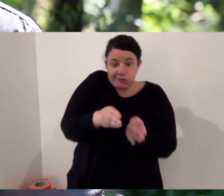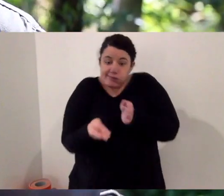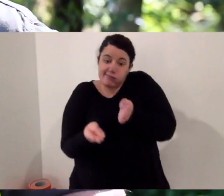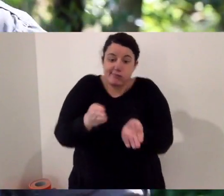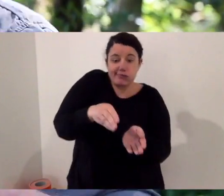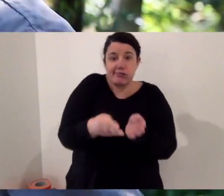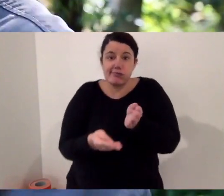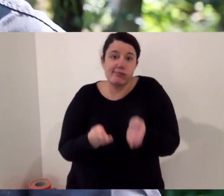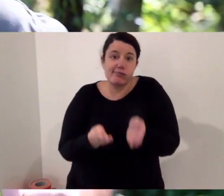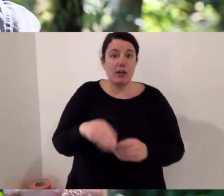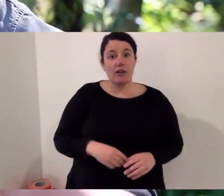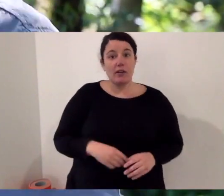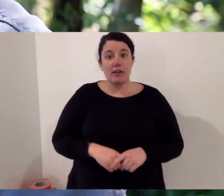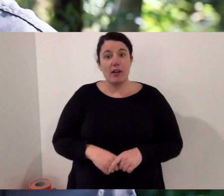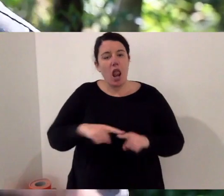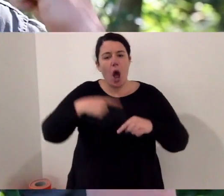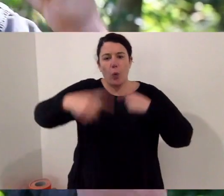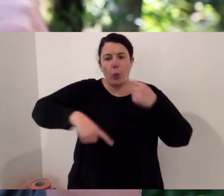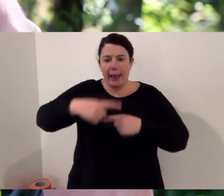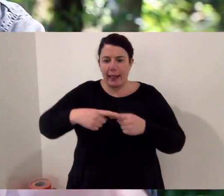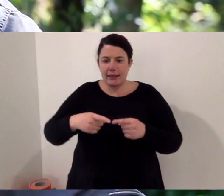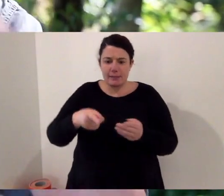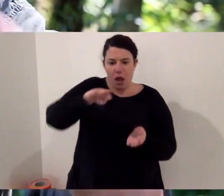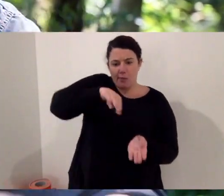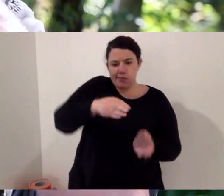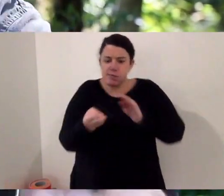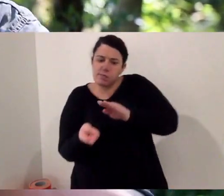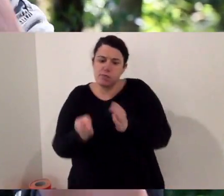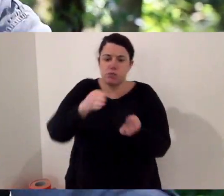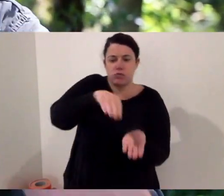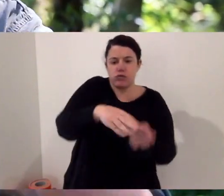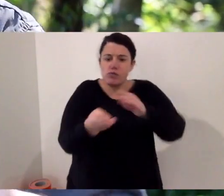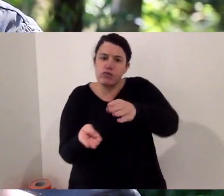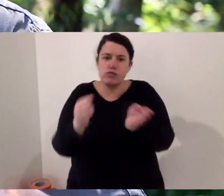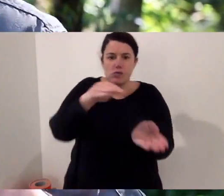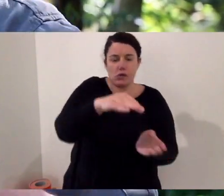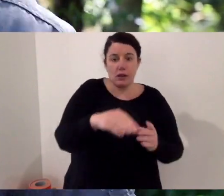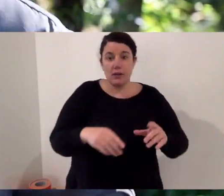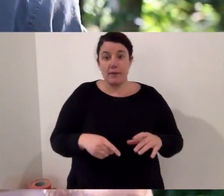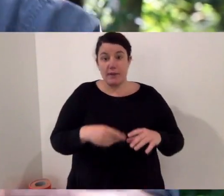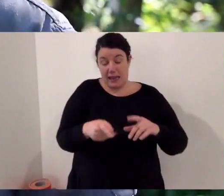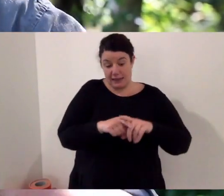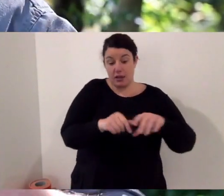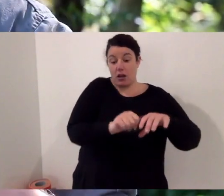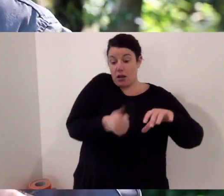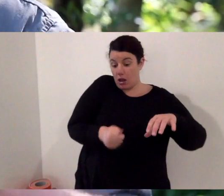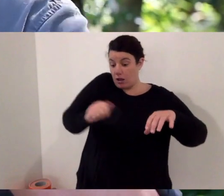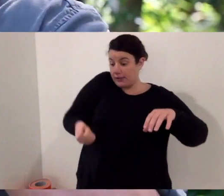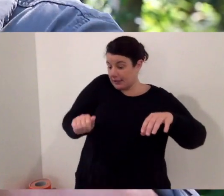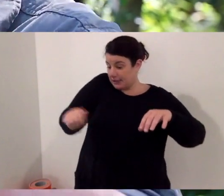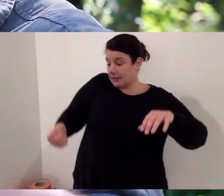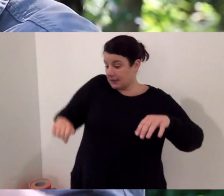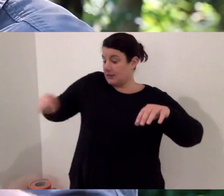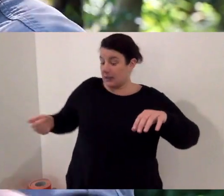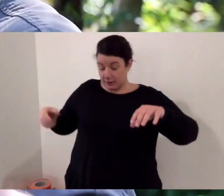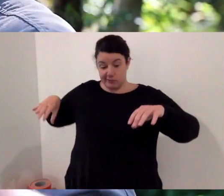the body. And those ribs move like this. Kind of like you imagine a train wheels heading around and around. But each time those ribs move, and they're